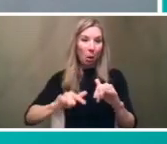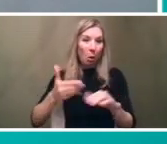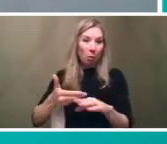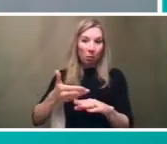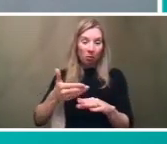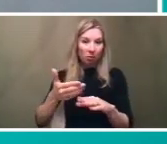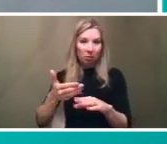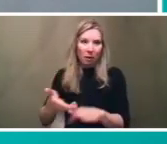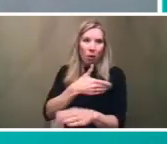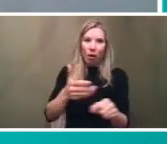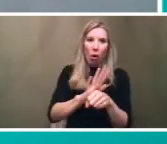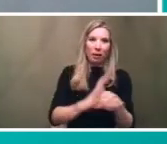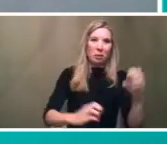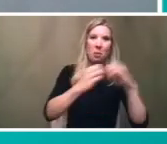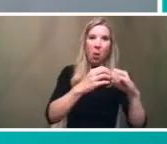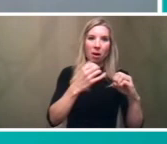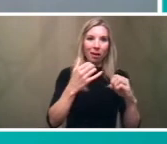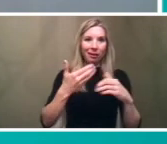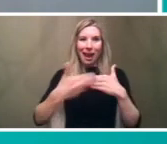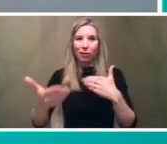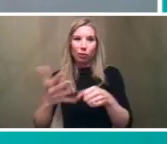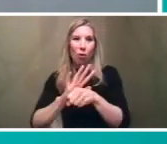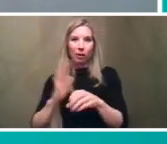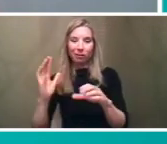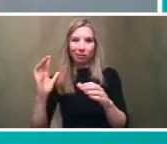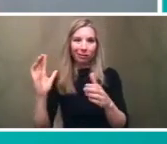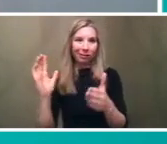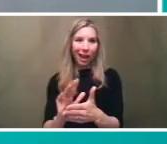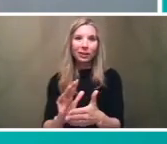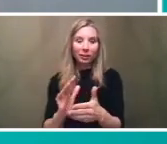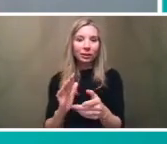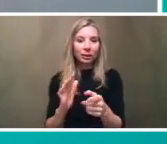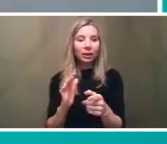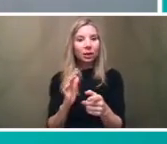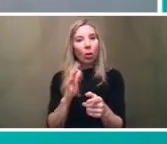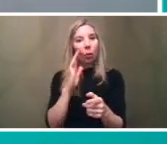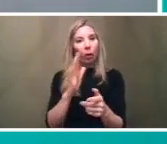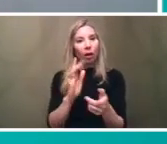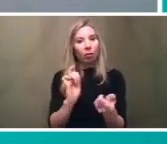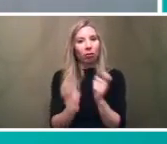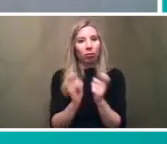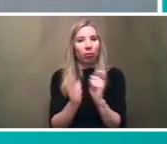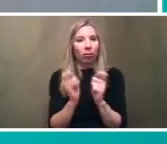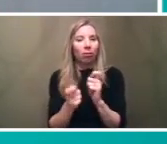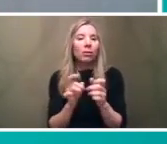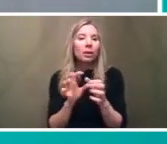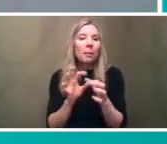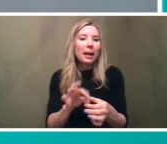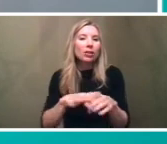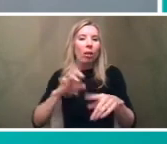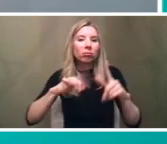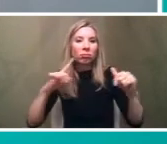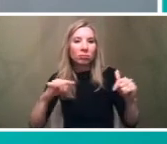you know leaving those service levels you know where they are over the next few years with some modifications based on various factors but i'm not sure if